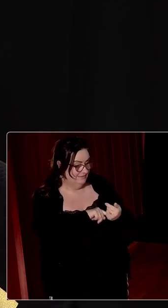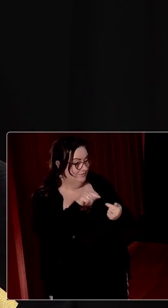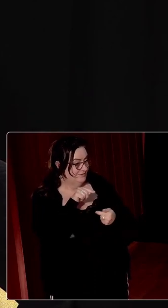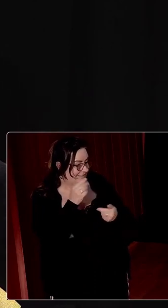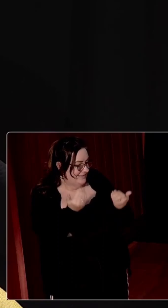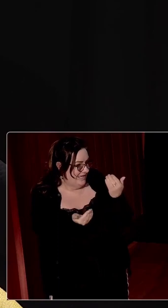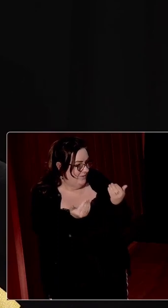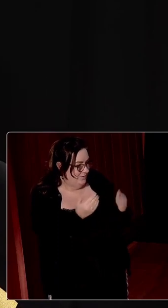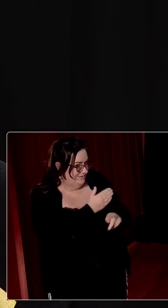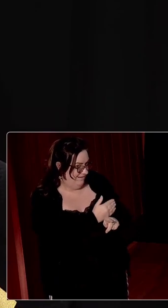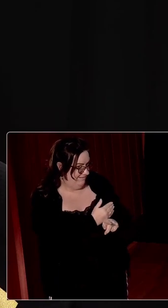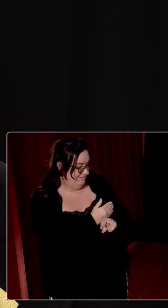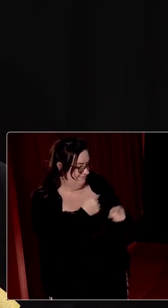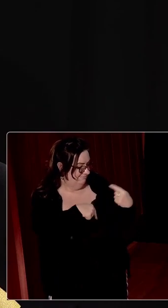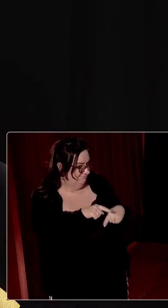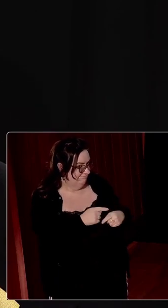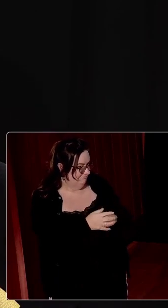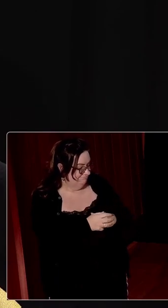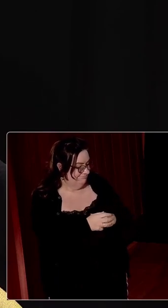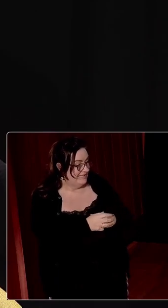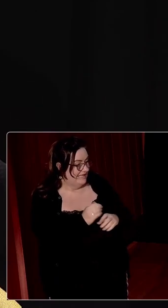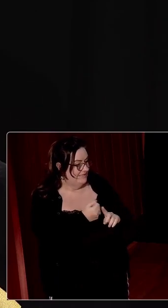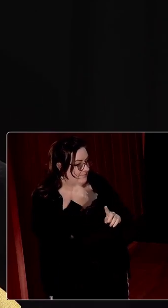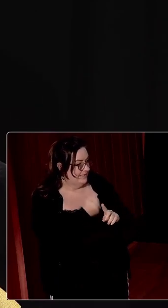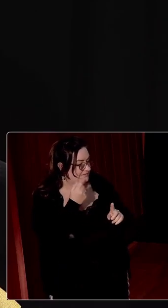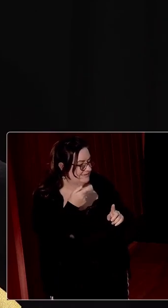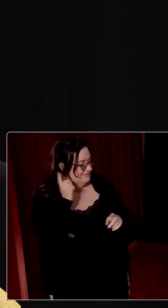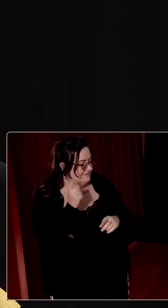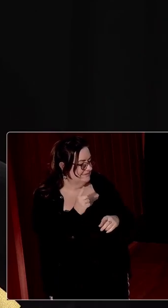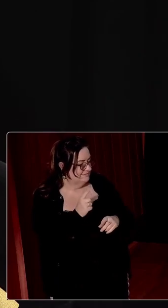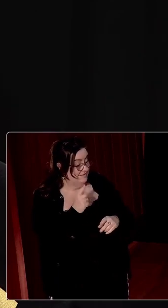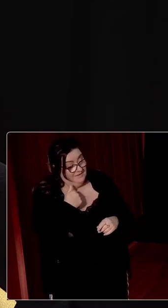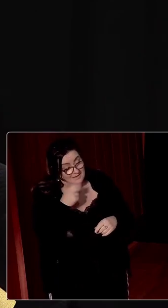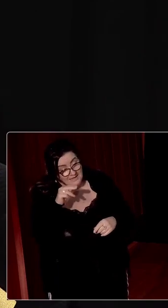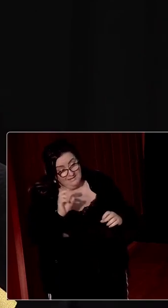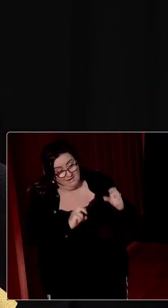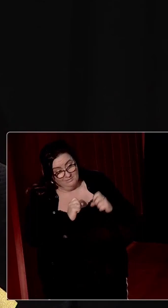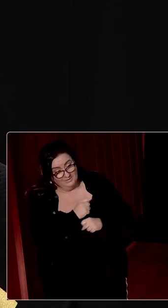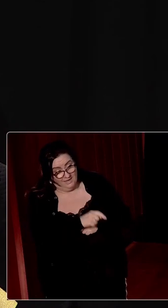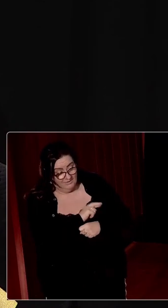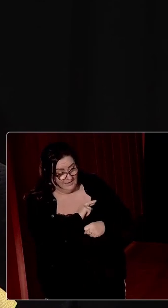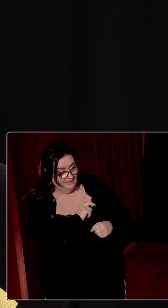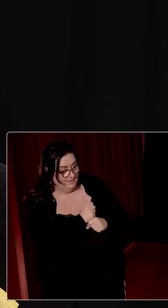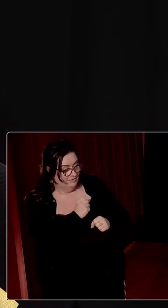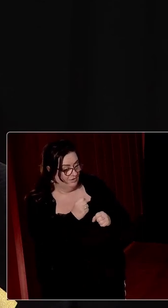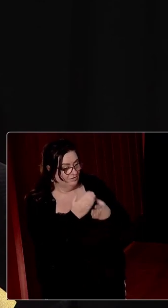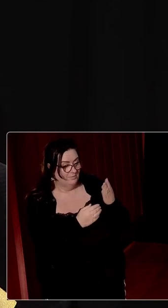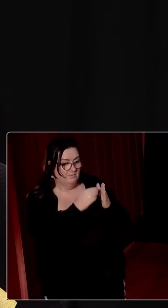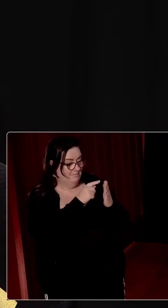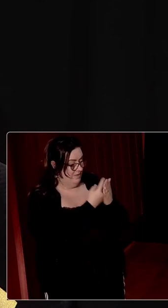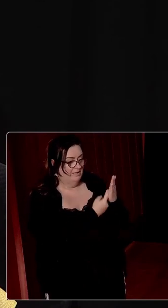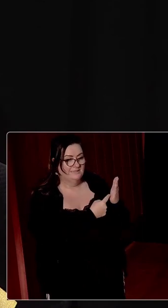that's how we started off. That did impact, I think you could argue, on certain